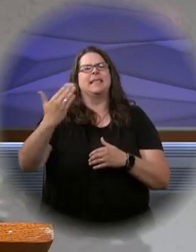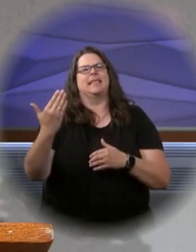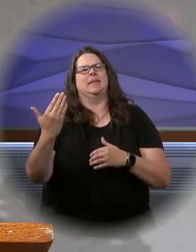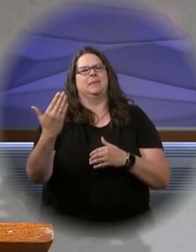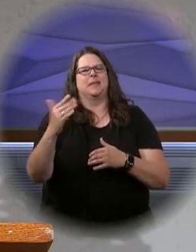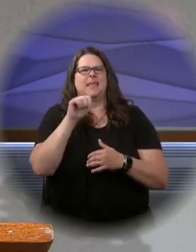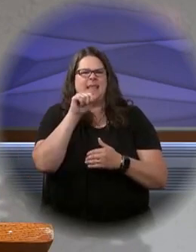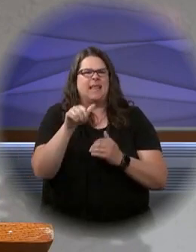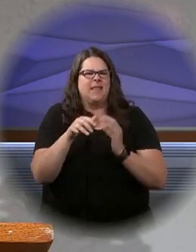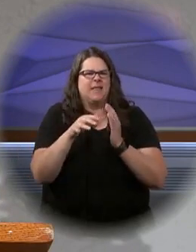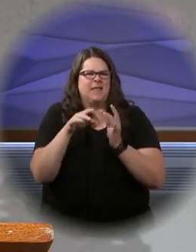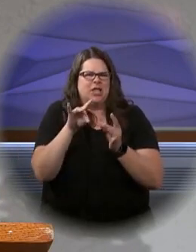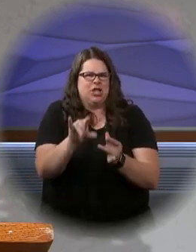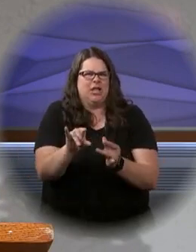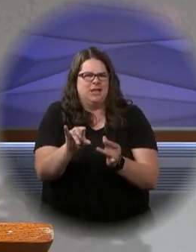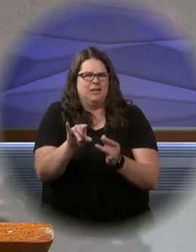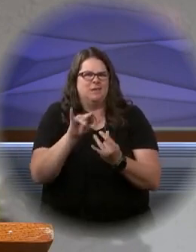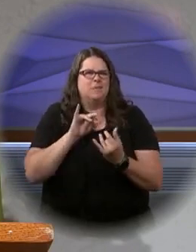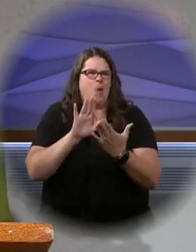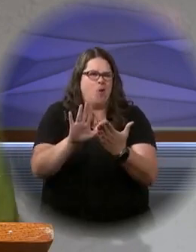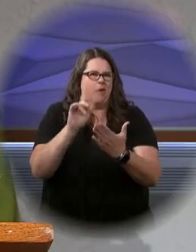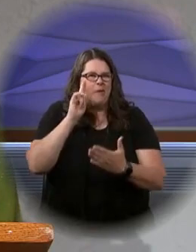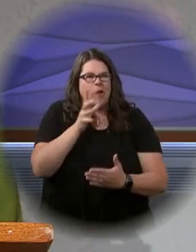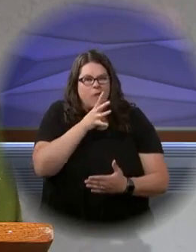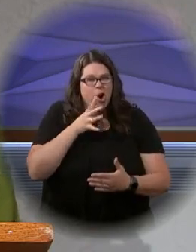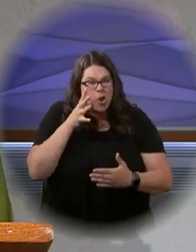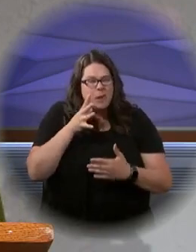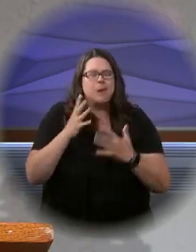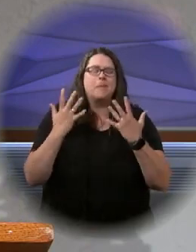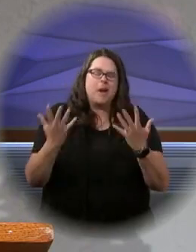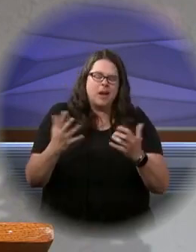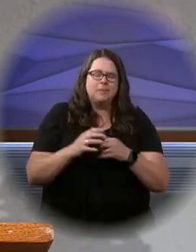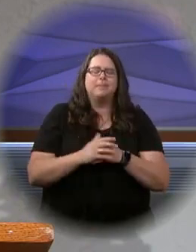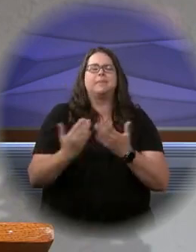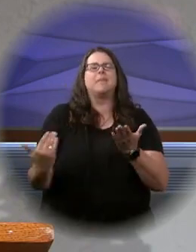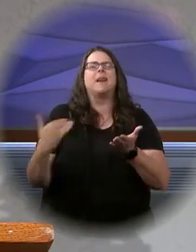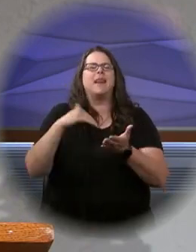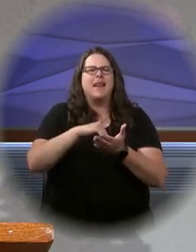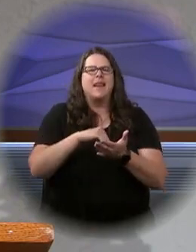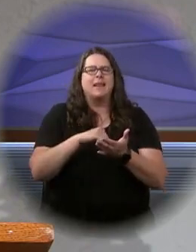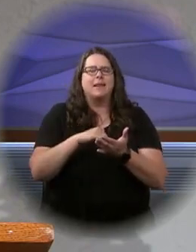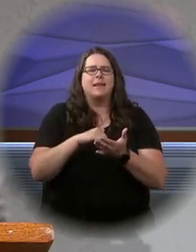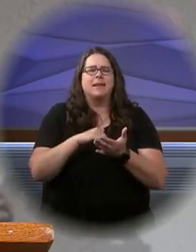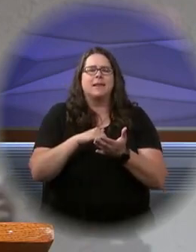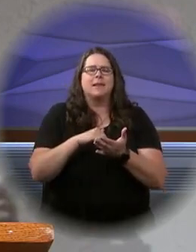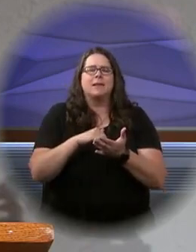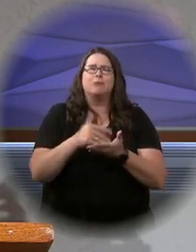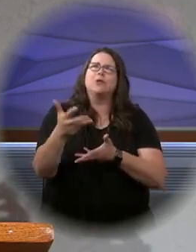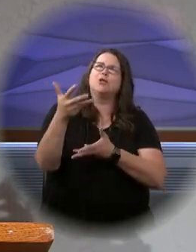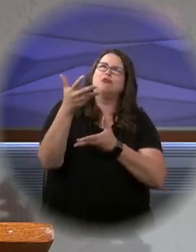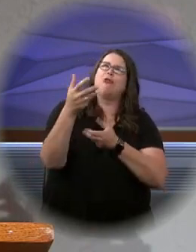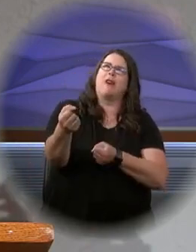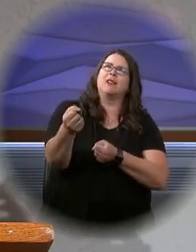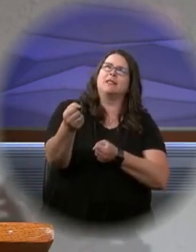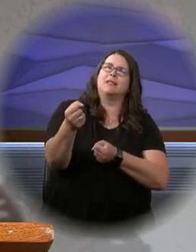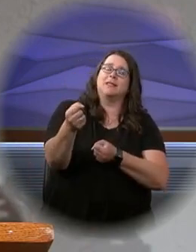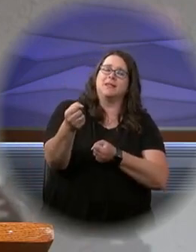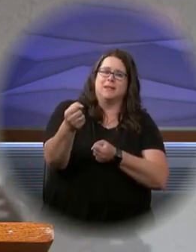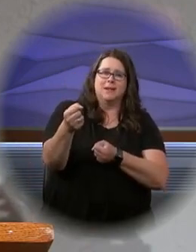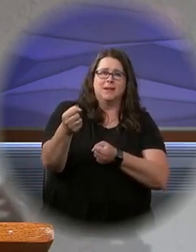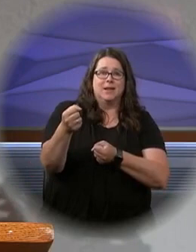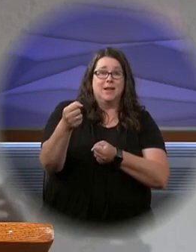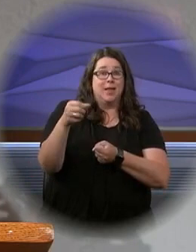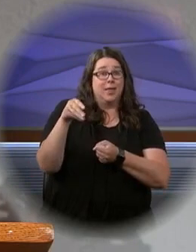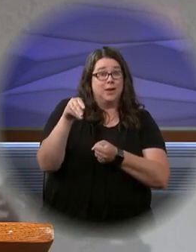rather inefficient mode of farming. But again, we can marry, untrust the sower,